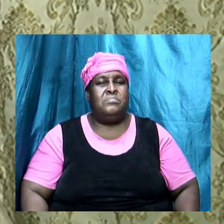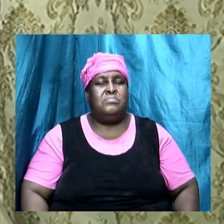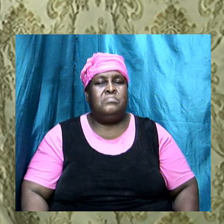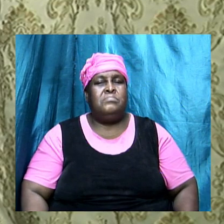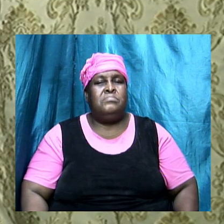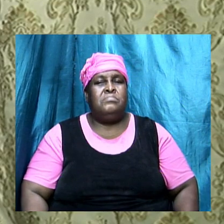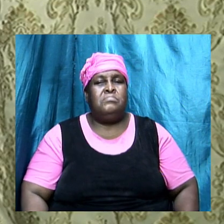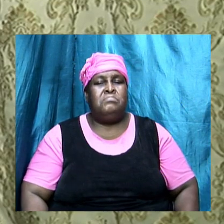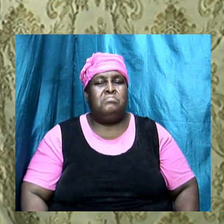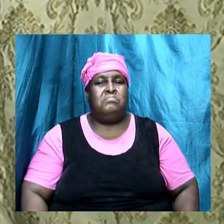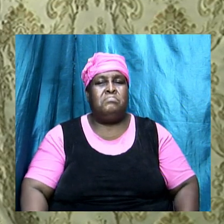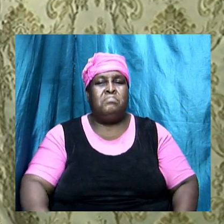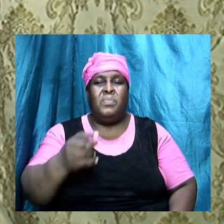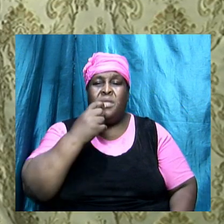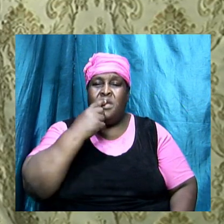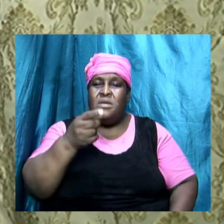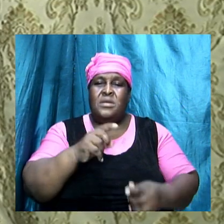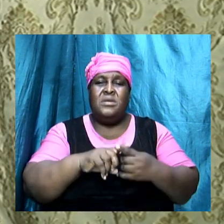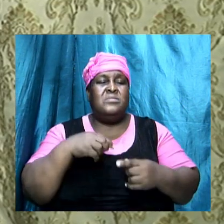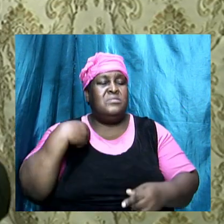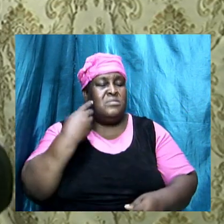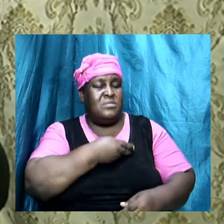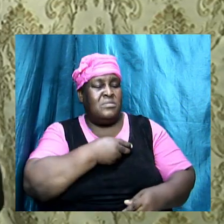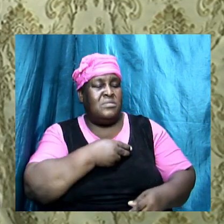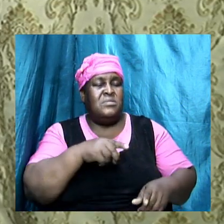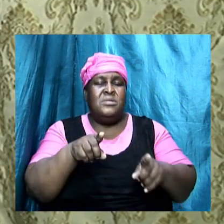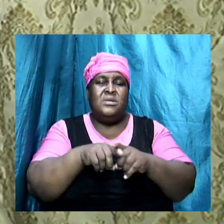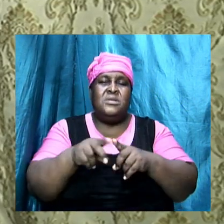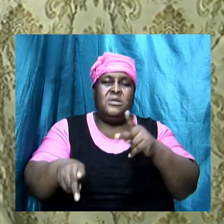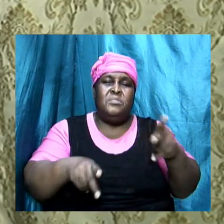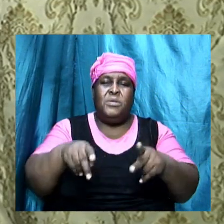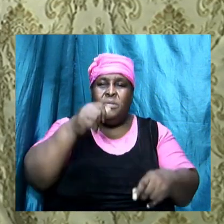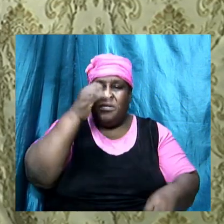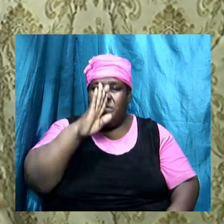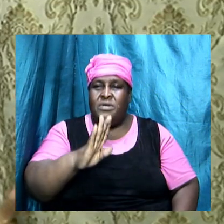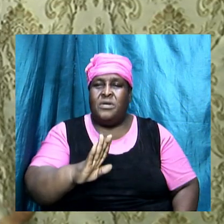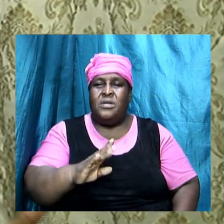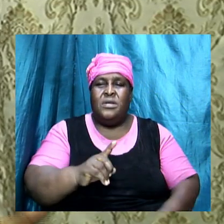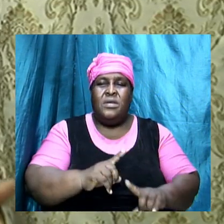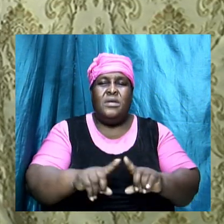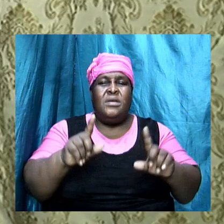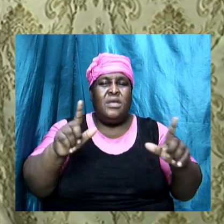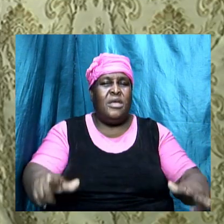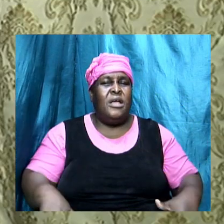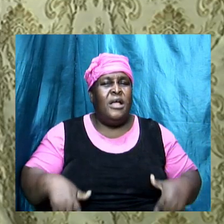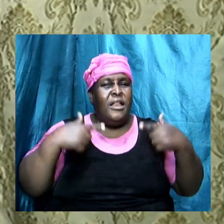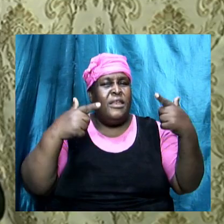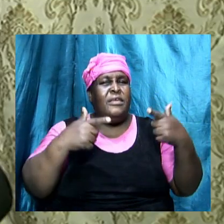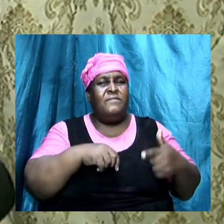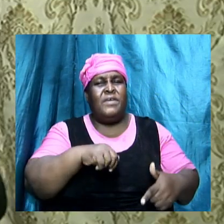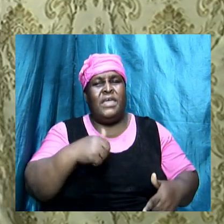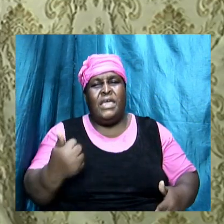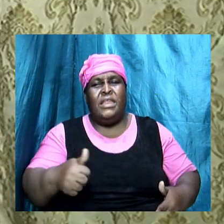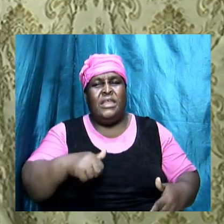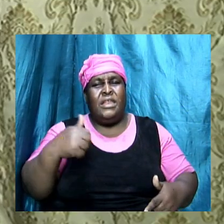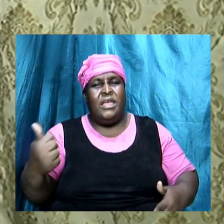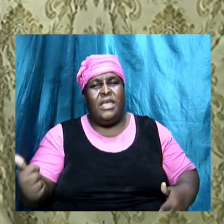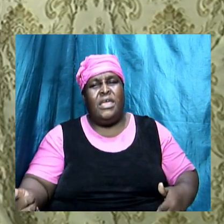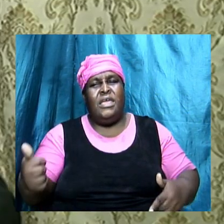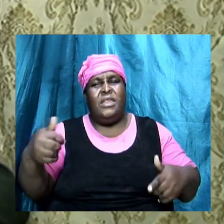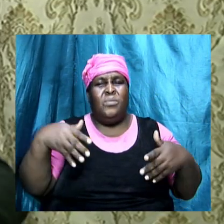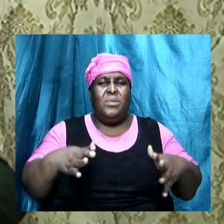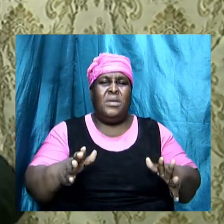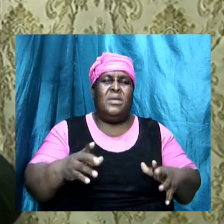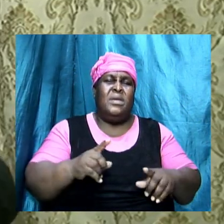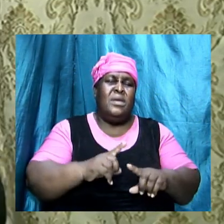and I'm saying to us as people of God that we cannot live any and anyway we cannot be doing our own thing